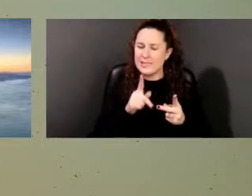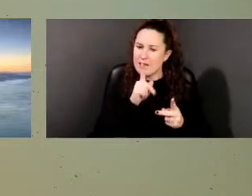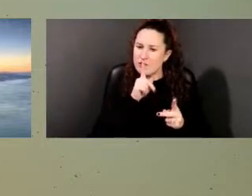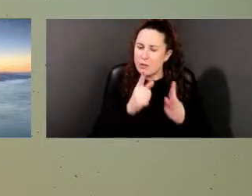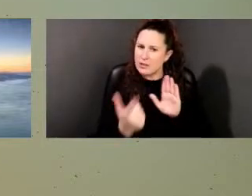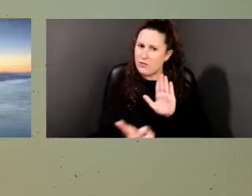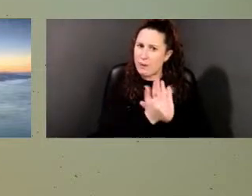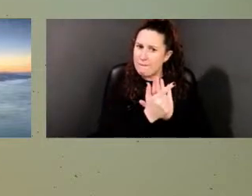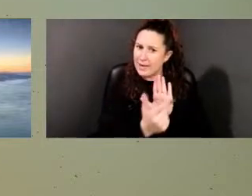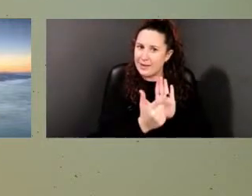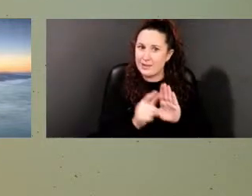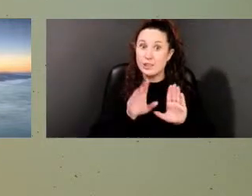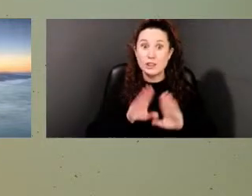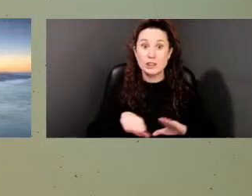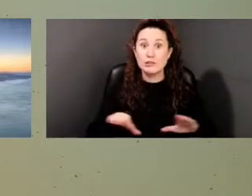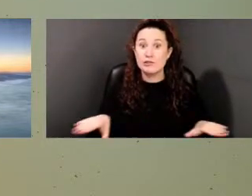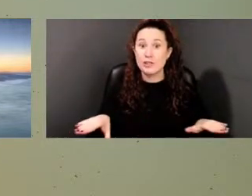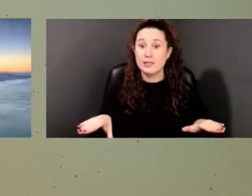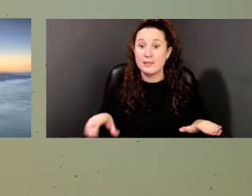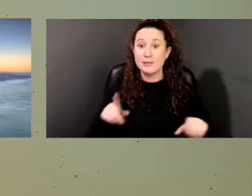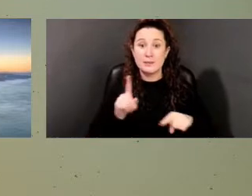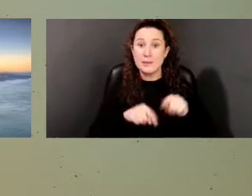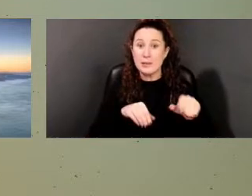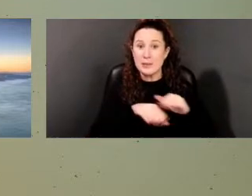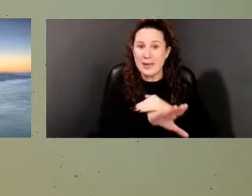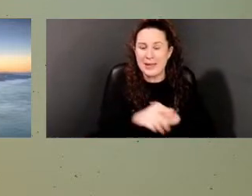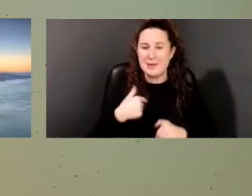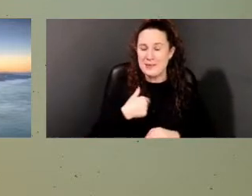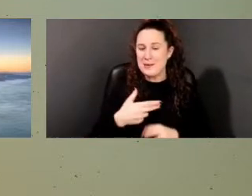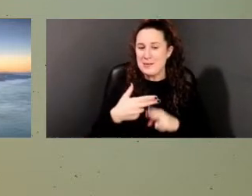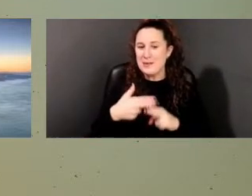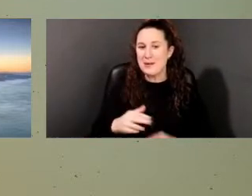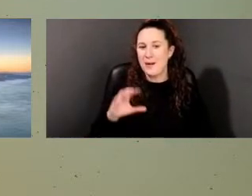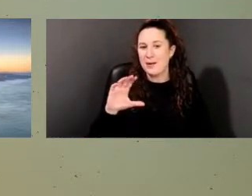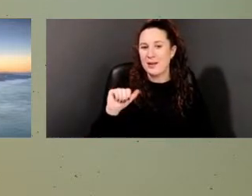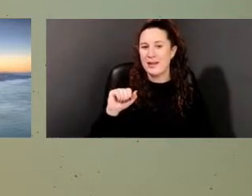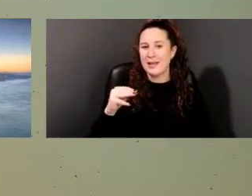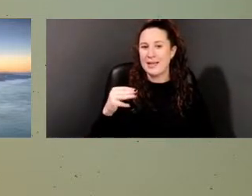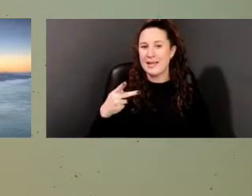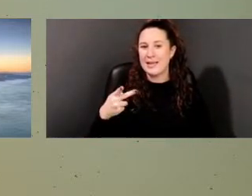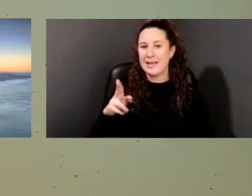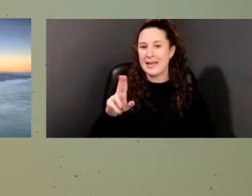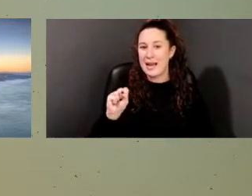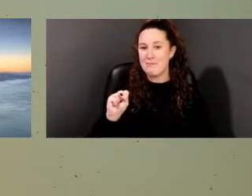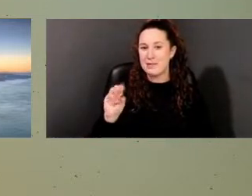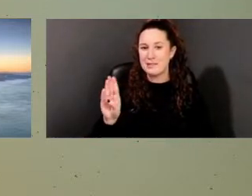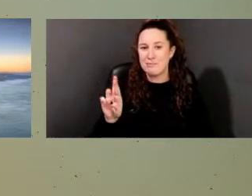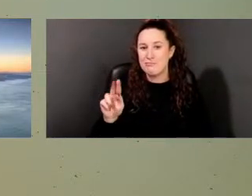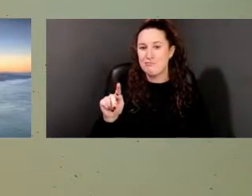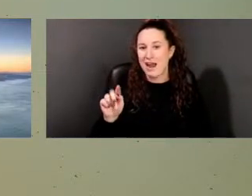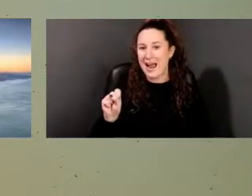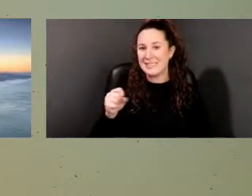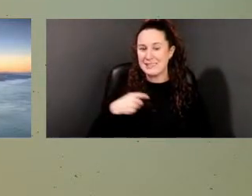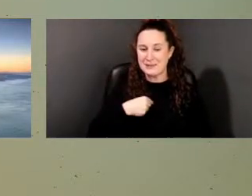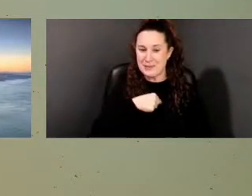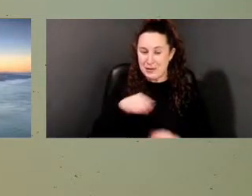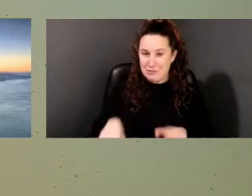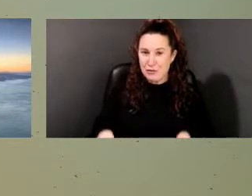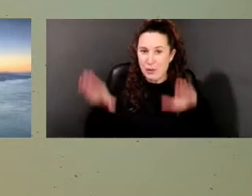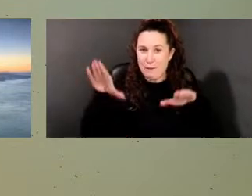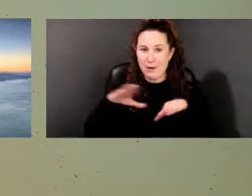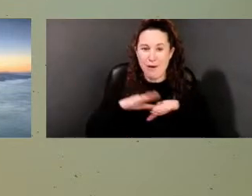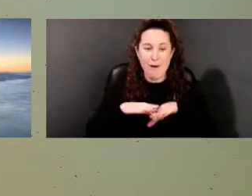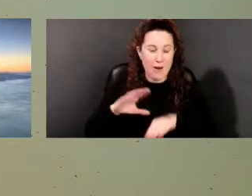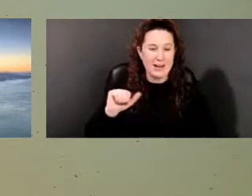by the children. And I call us campus brats, those of us who grew up on the campus, you know, young people, and we